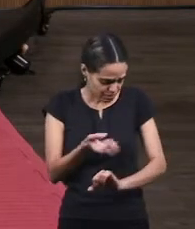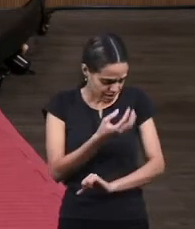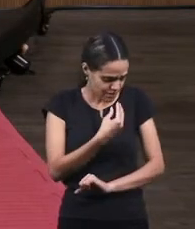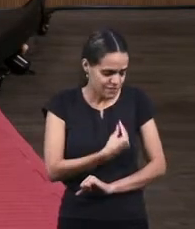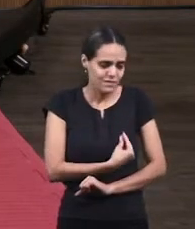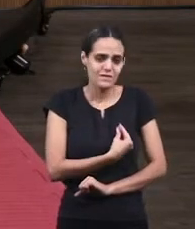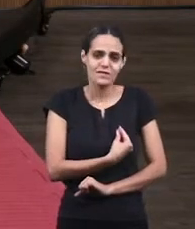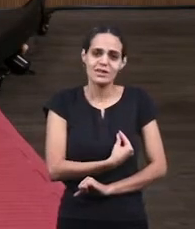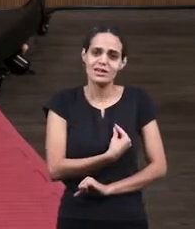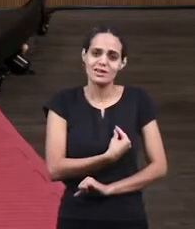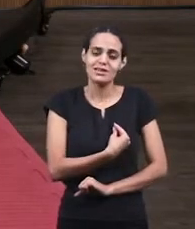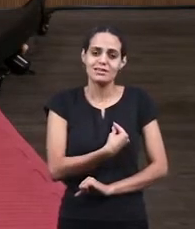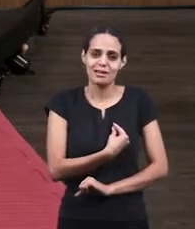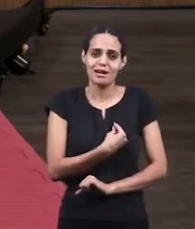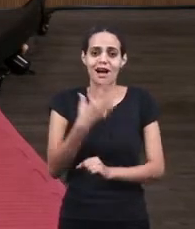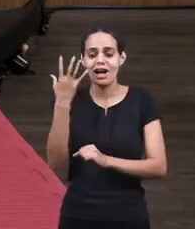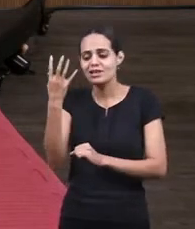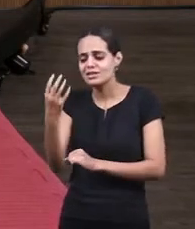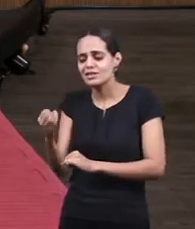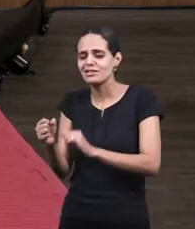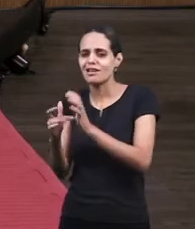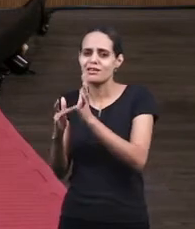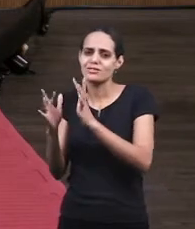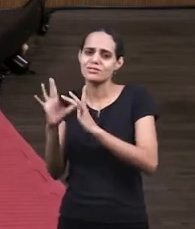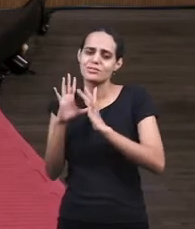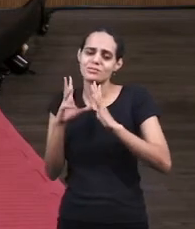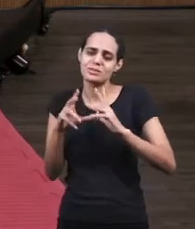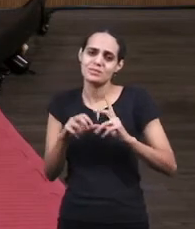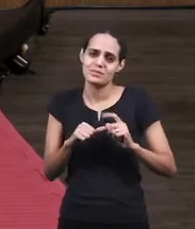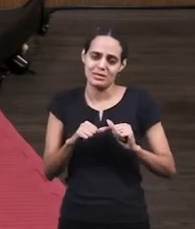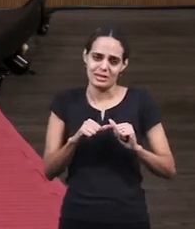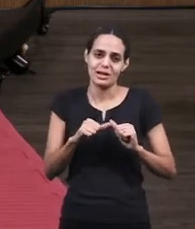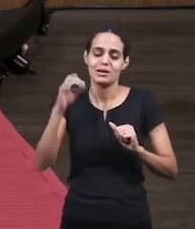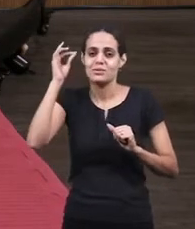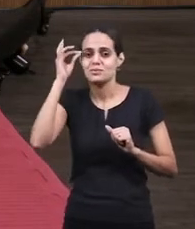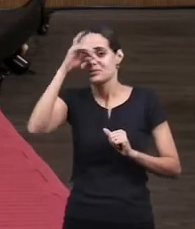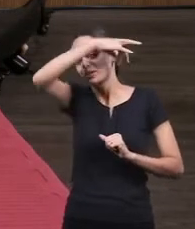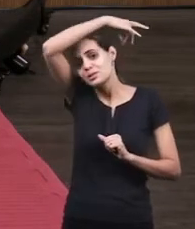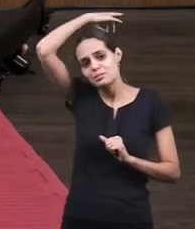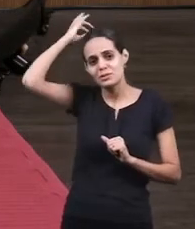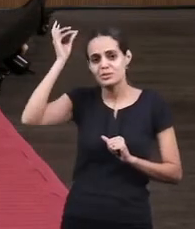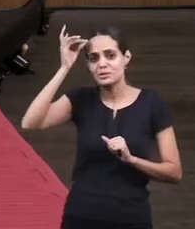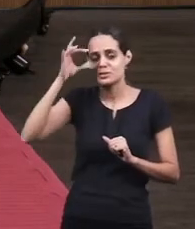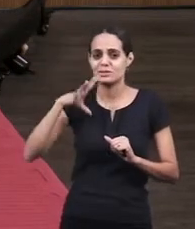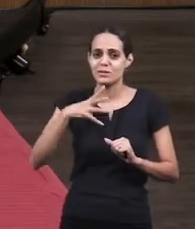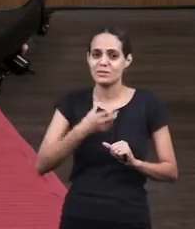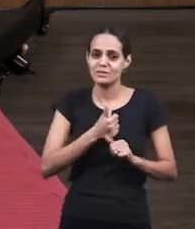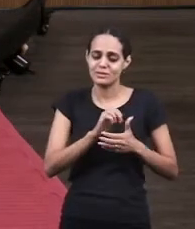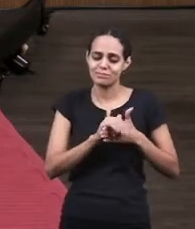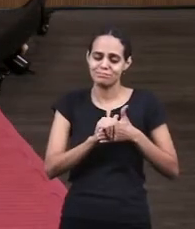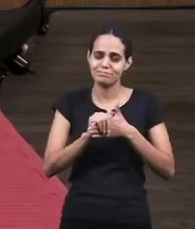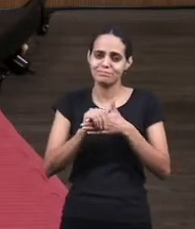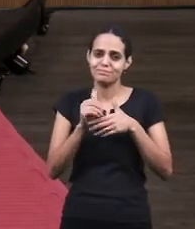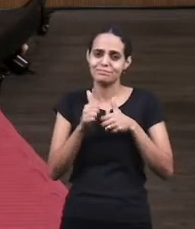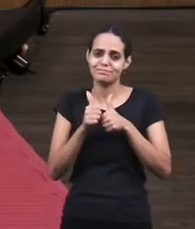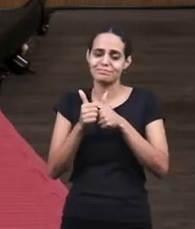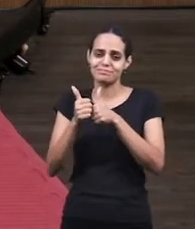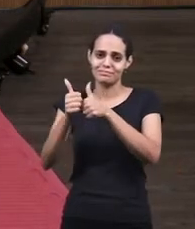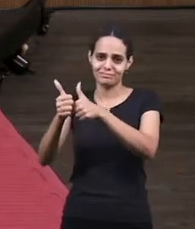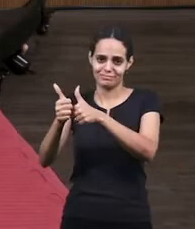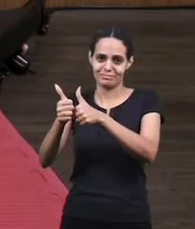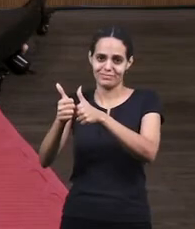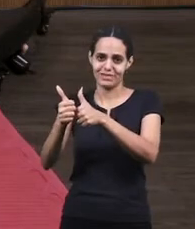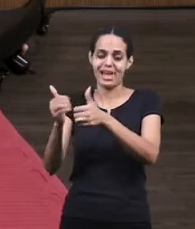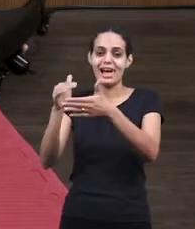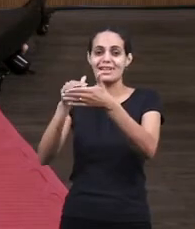born of the water and in the spirit it's to walk in the direction that the holy spirit of the holy spirit